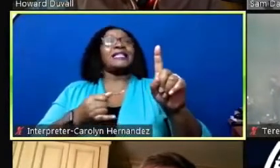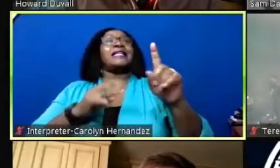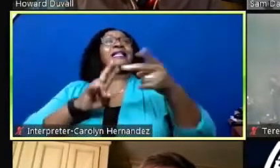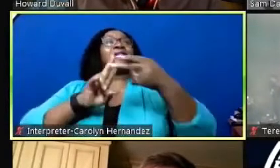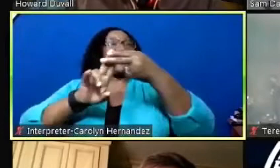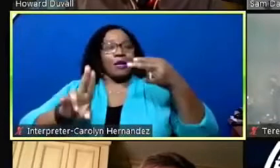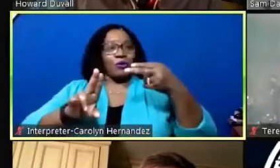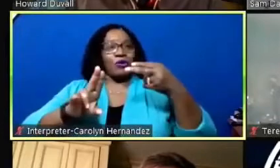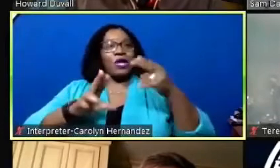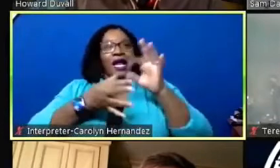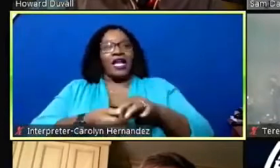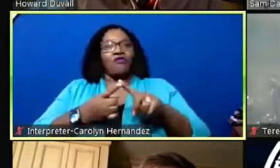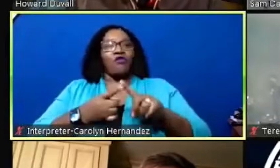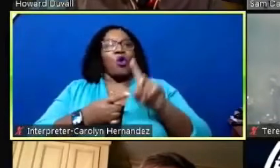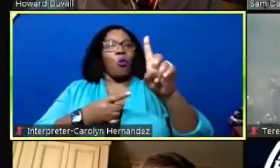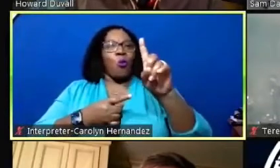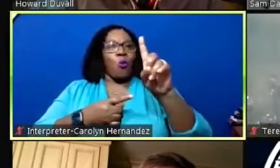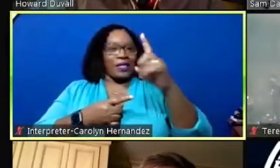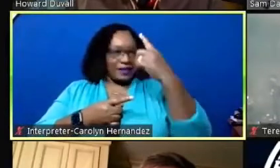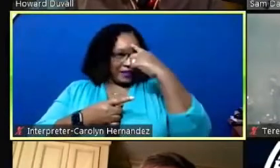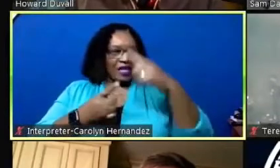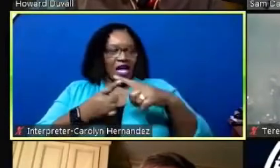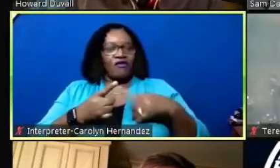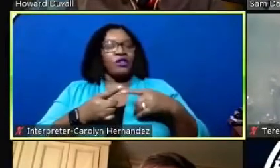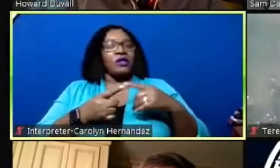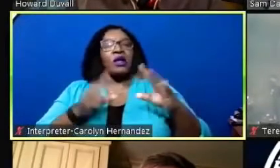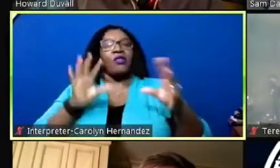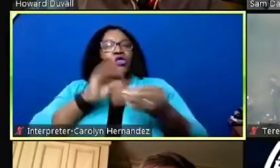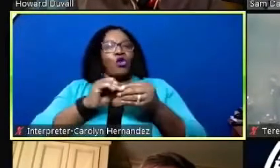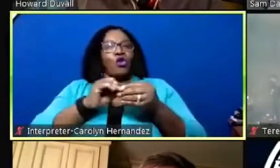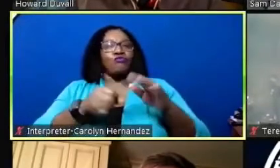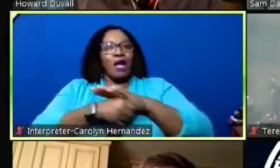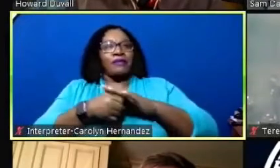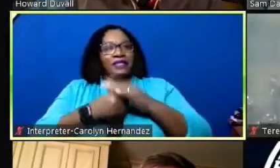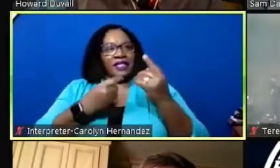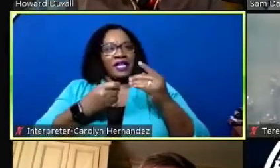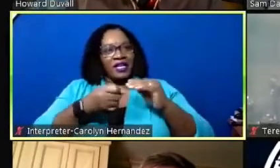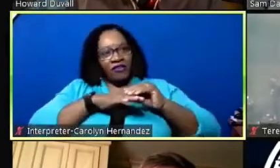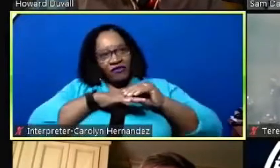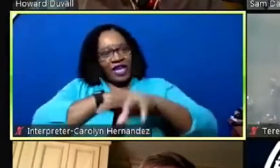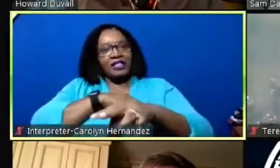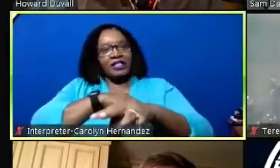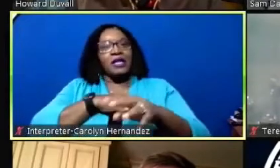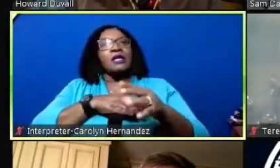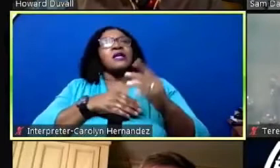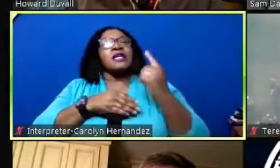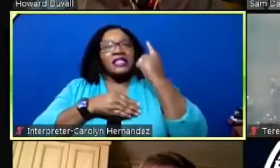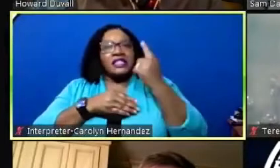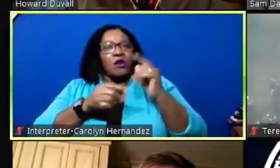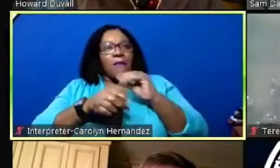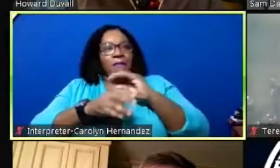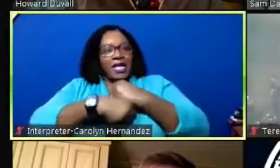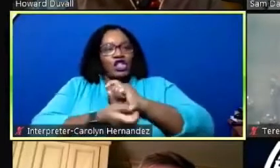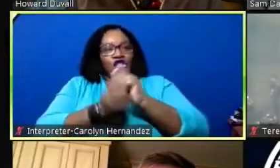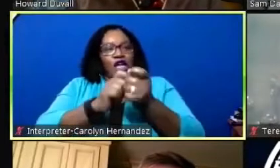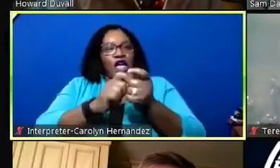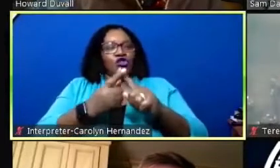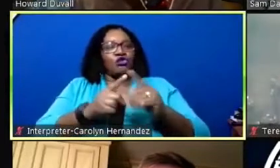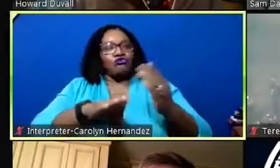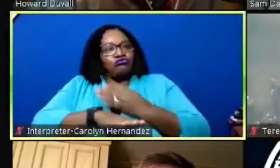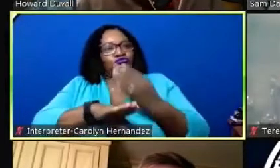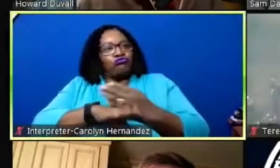for one tenth of the total properties affected please consider making this change to allow us to revitalize this neighborhood